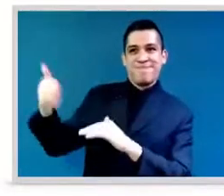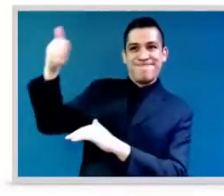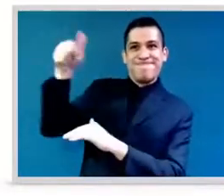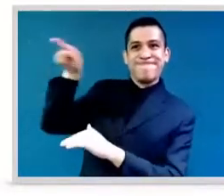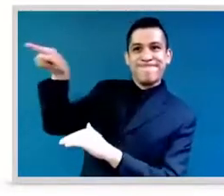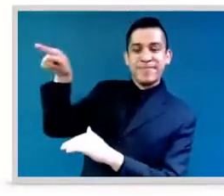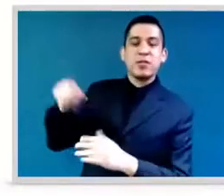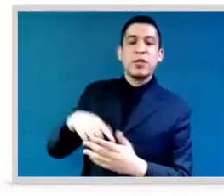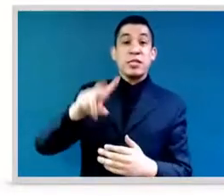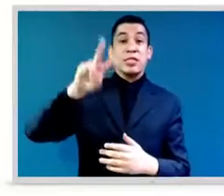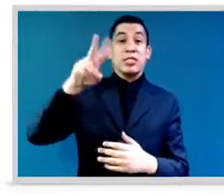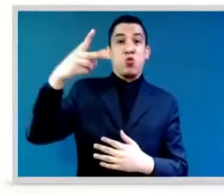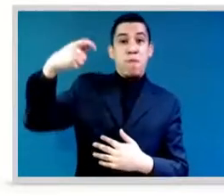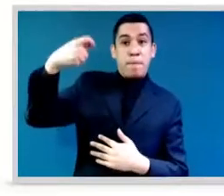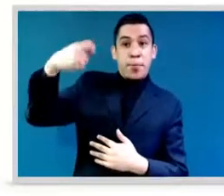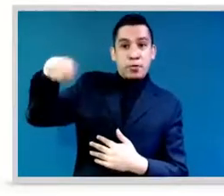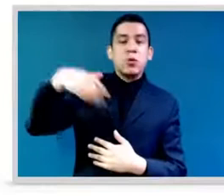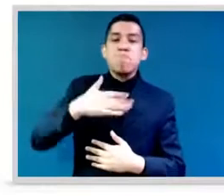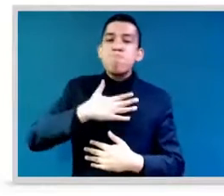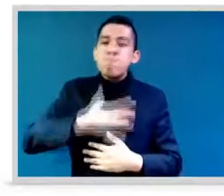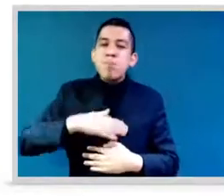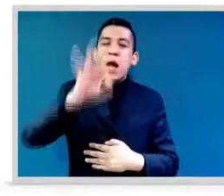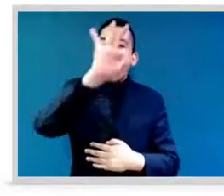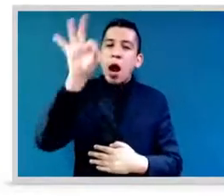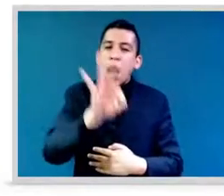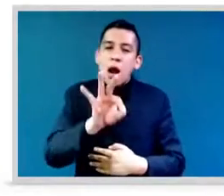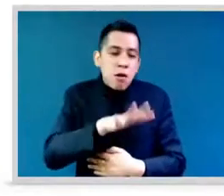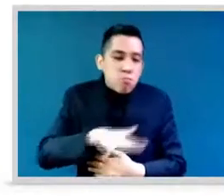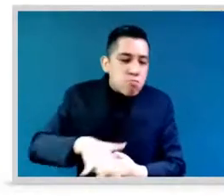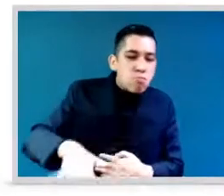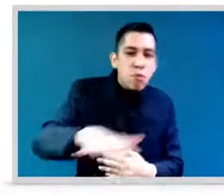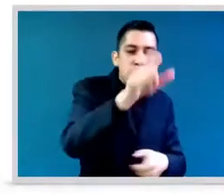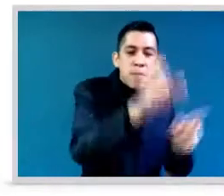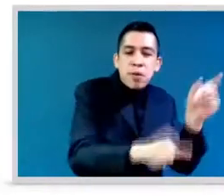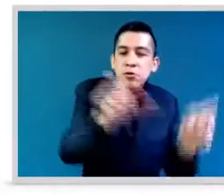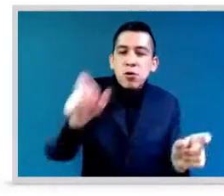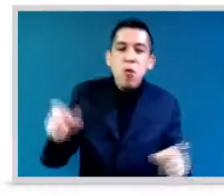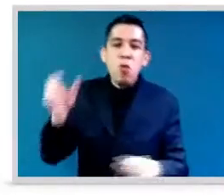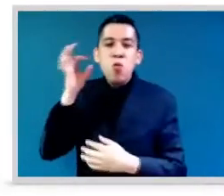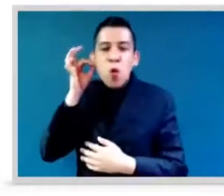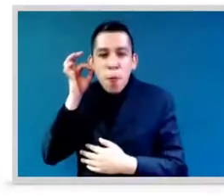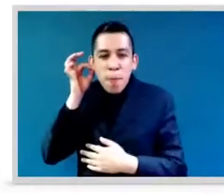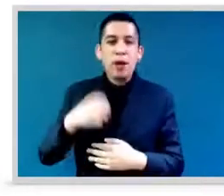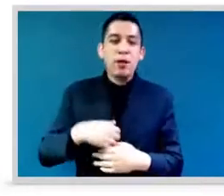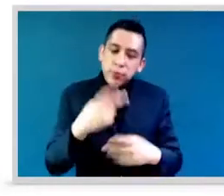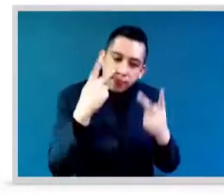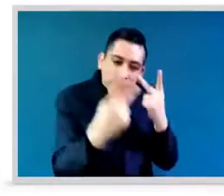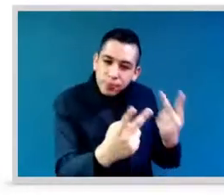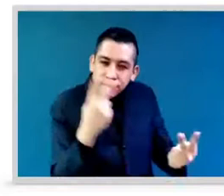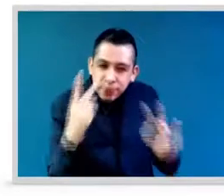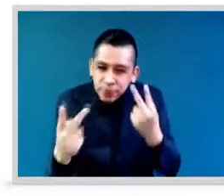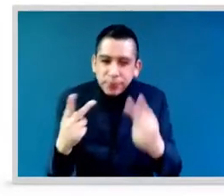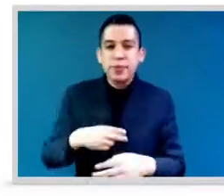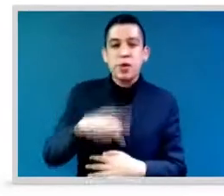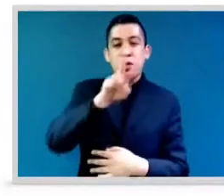have only 25%. From your experience, what will work to achieve parity? And should